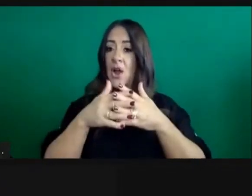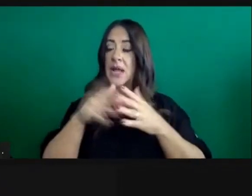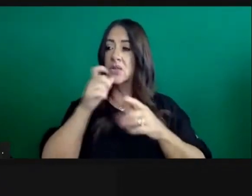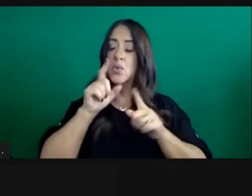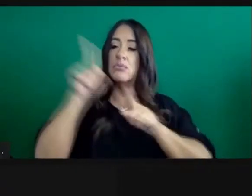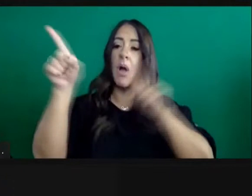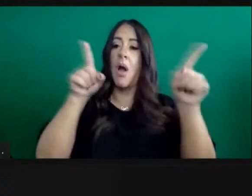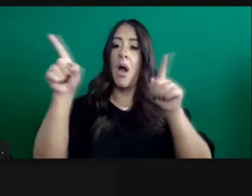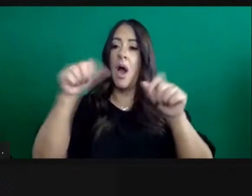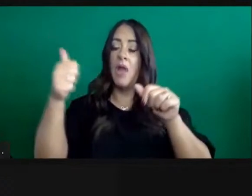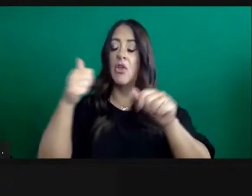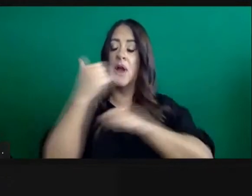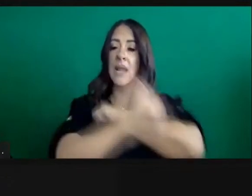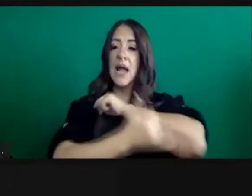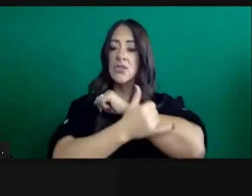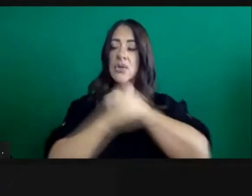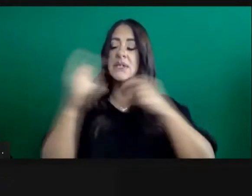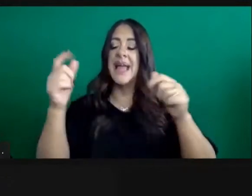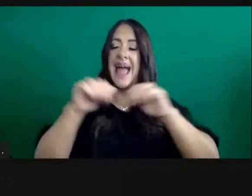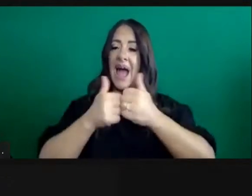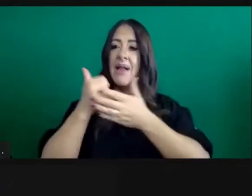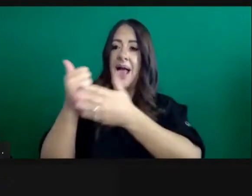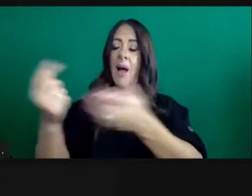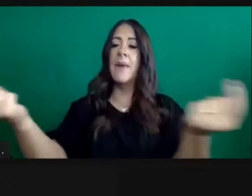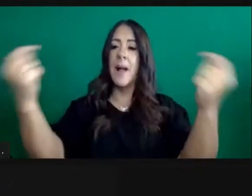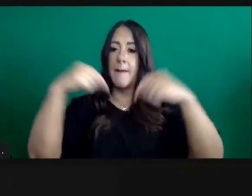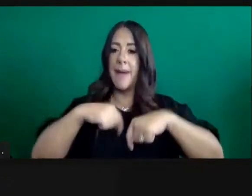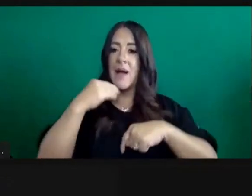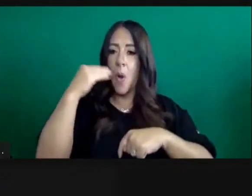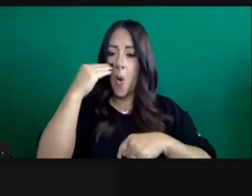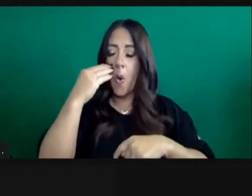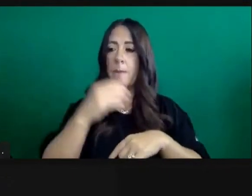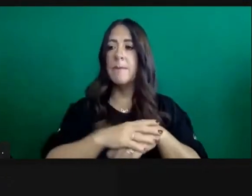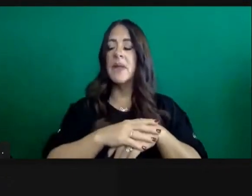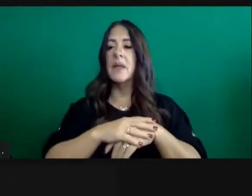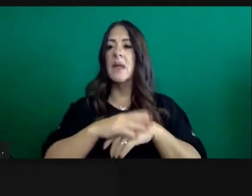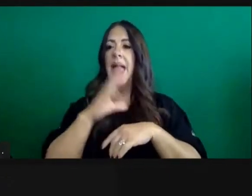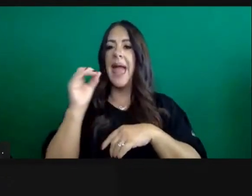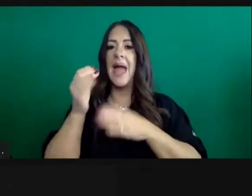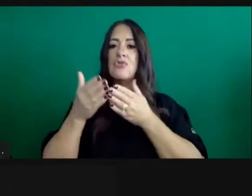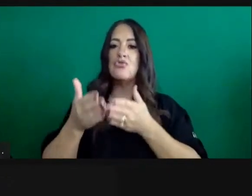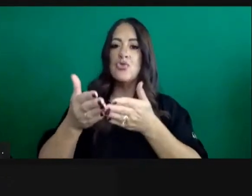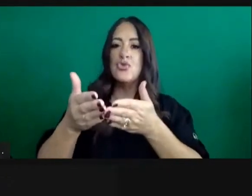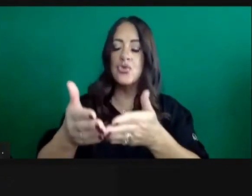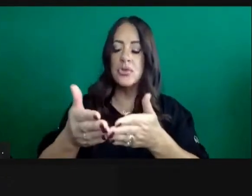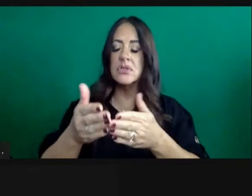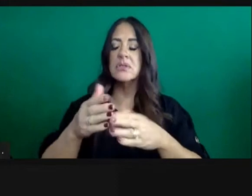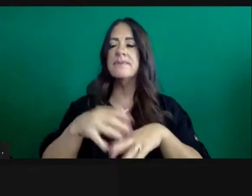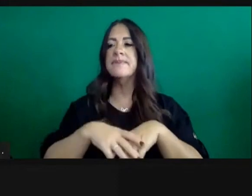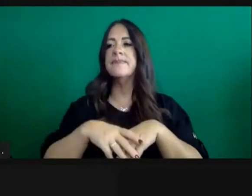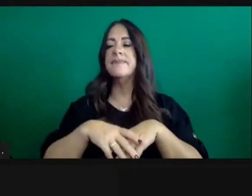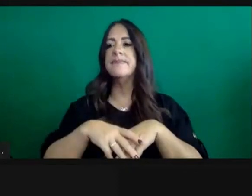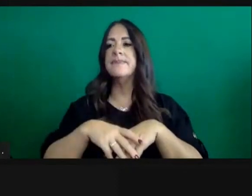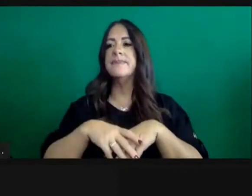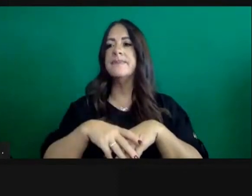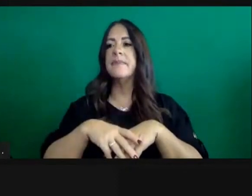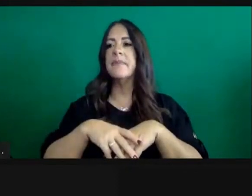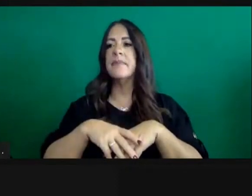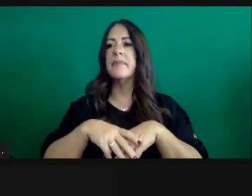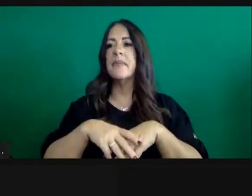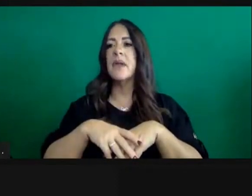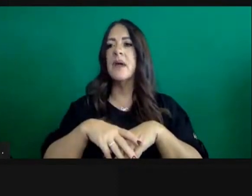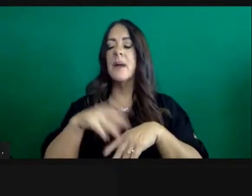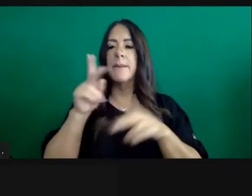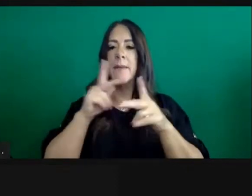we were going to prepare for those first cases. So we've had a long time to think this through. I'll try to be concise with the answer, but I will